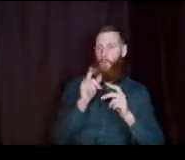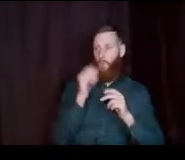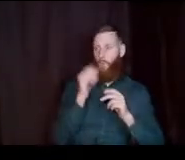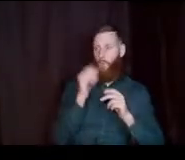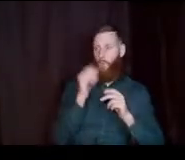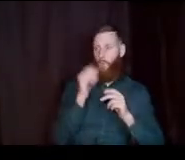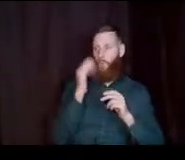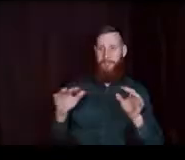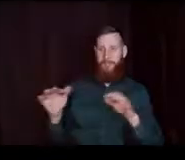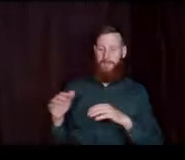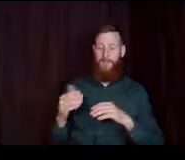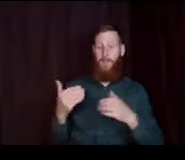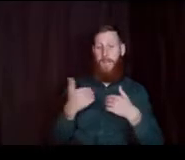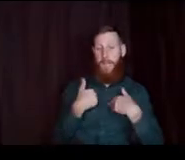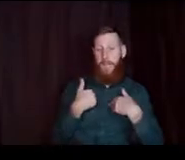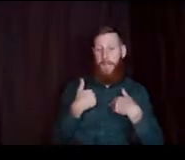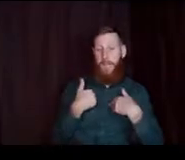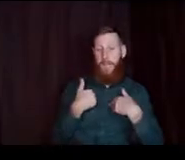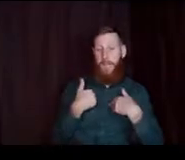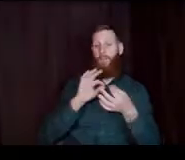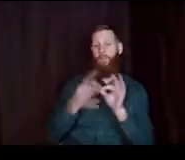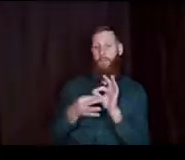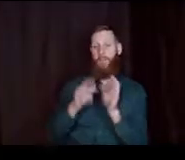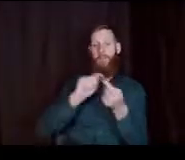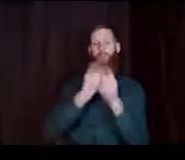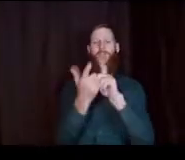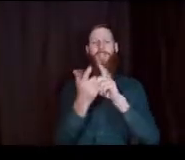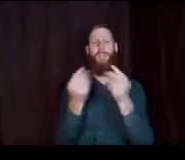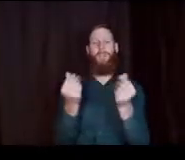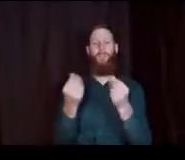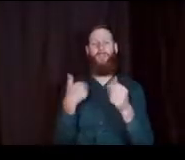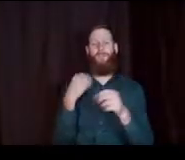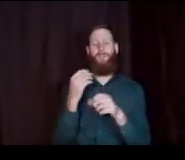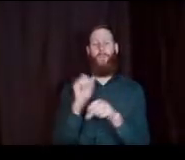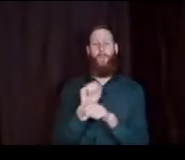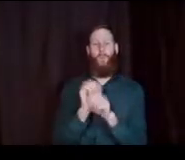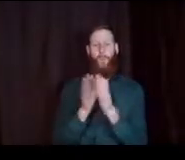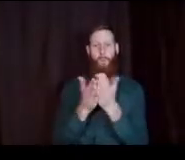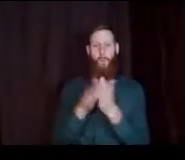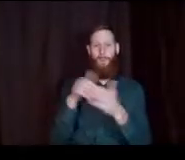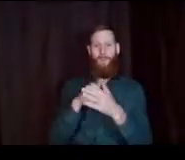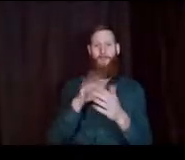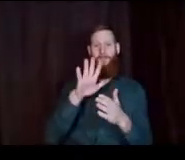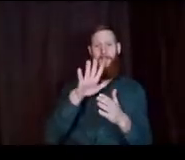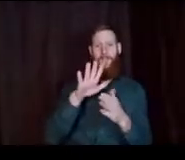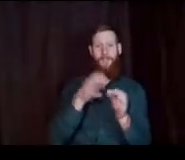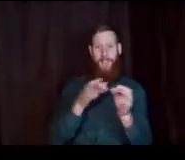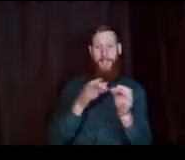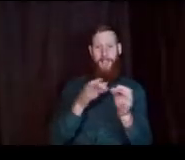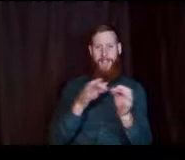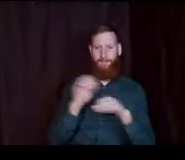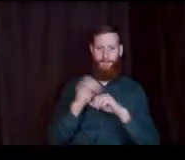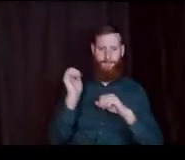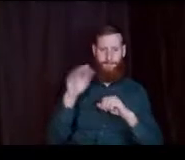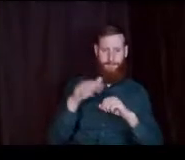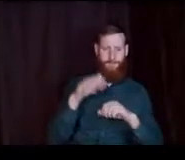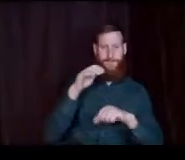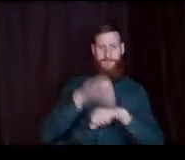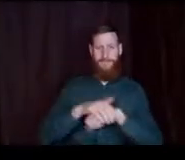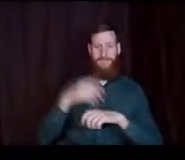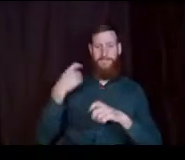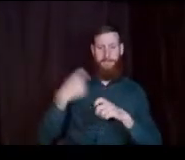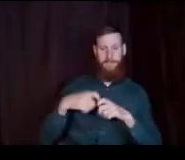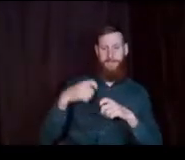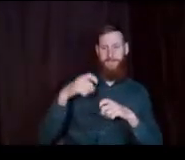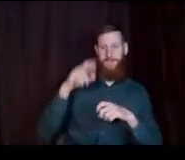We do have translated materials. We have workbooks in five languages that we can send to you in English, Spanish,